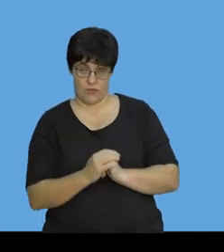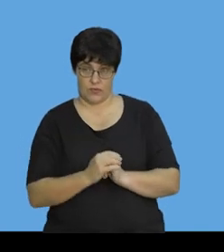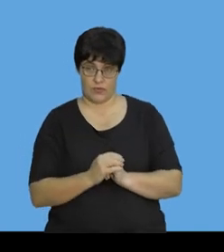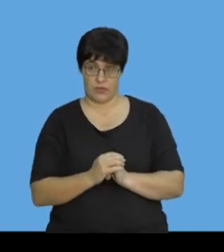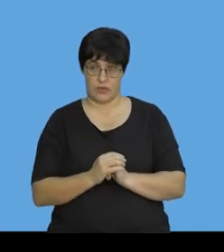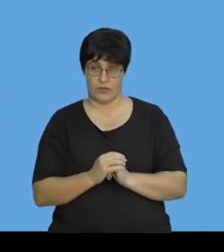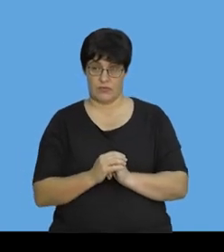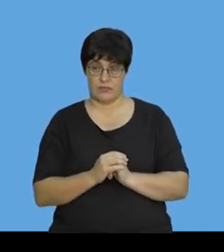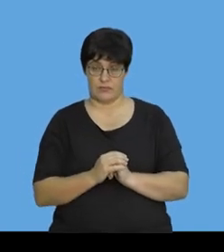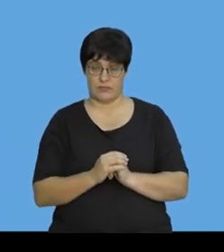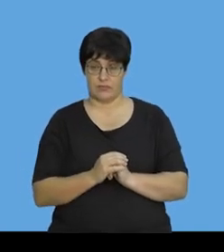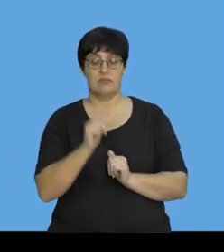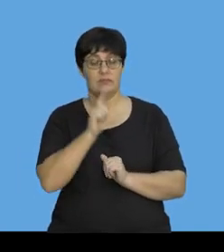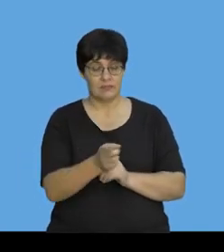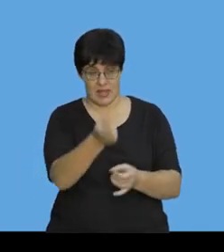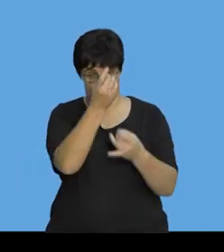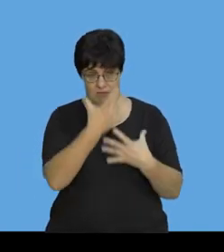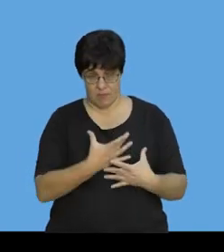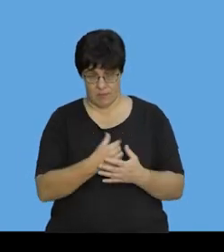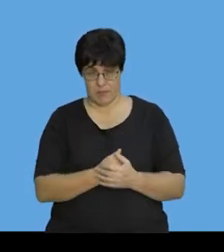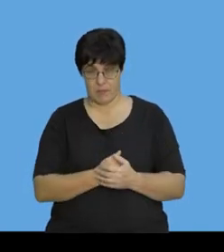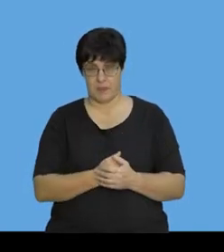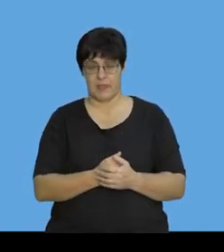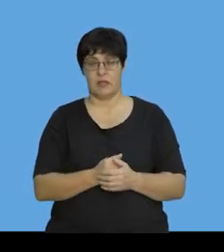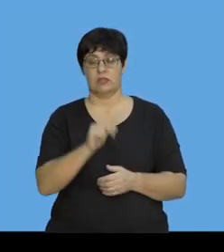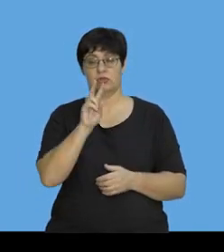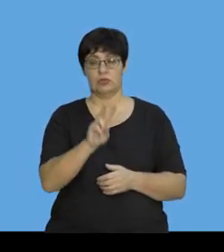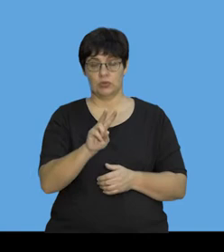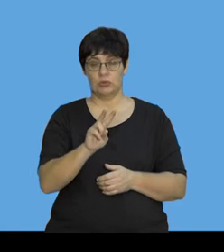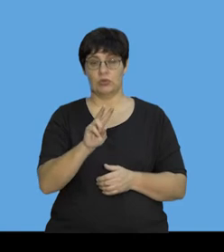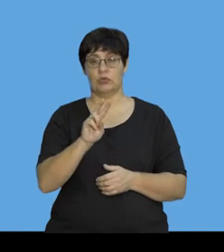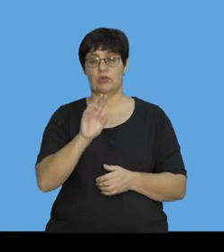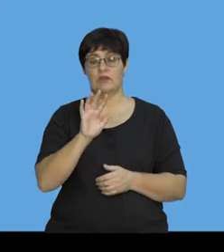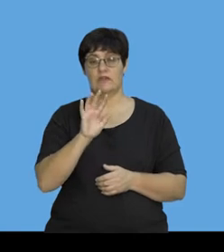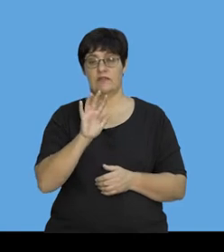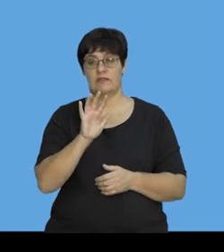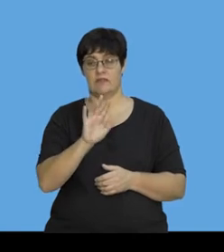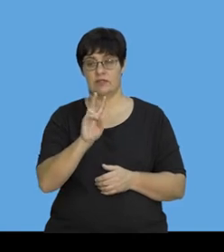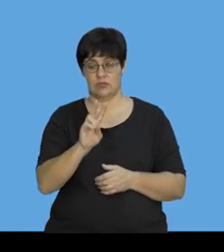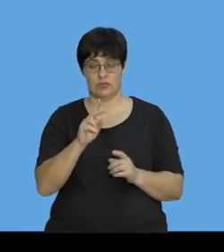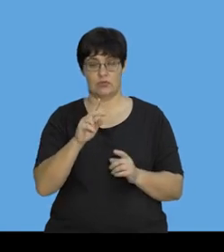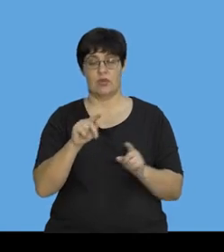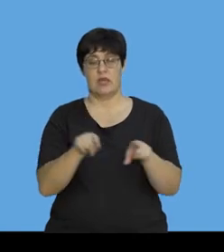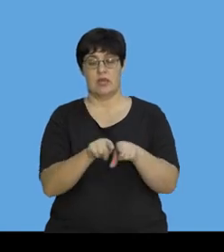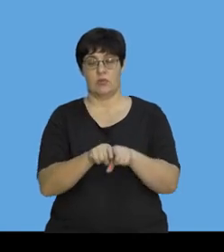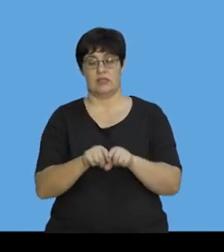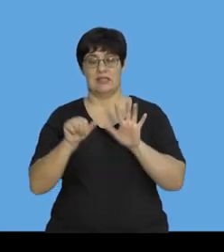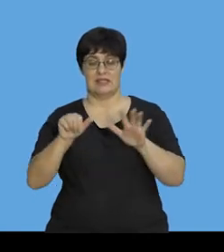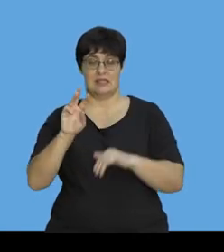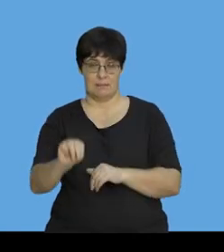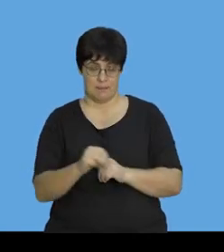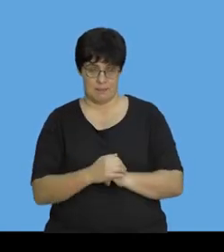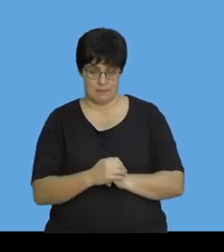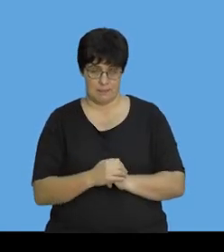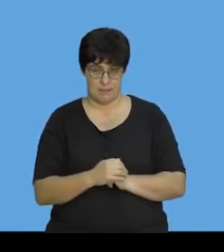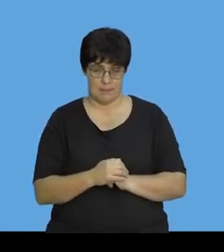That then tells me I'm going to go 252 equal to 6M. At this